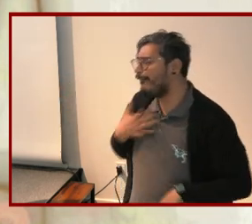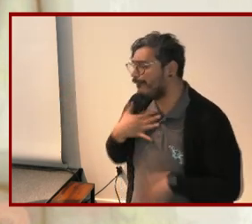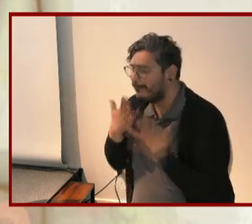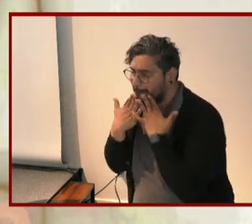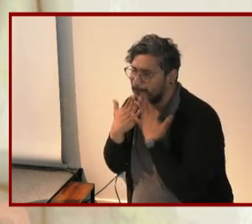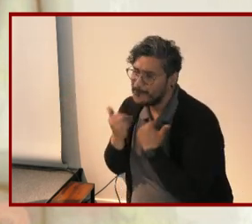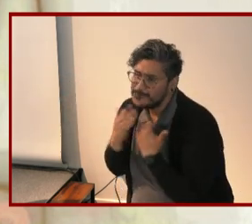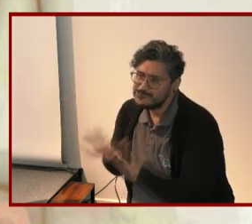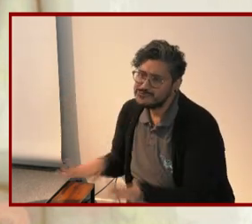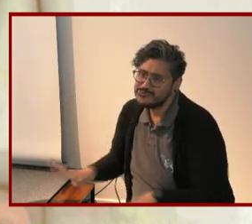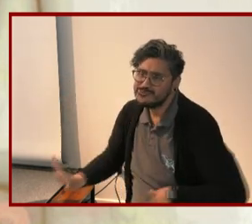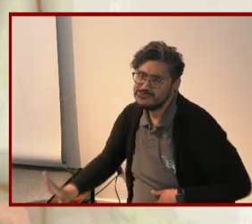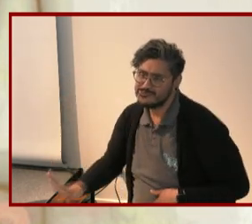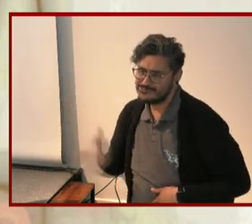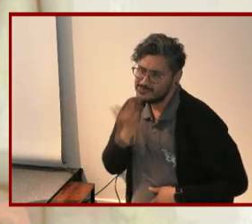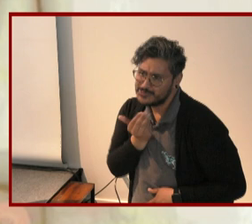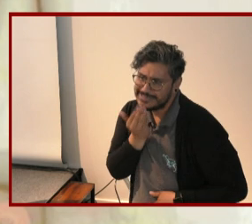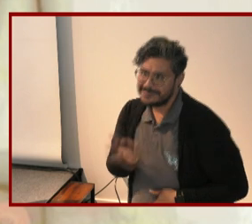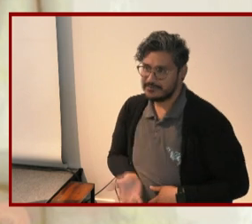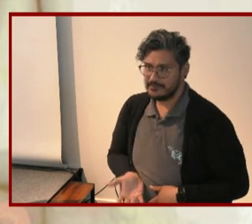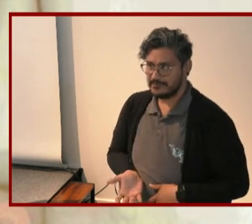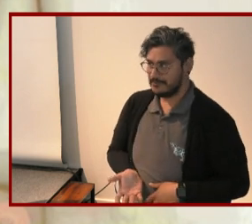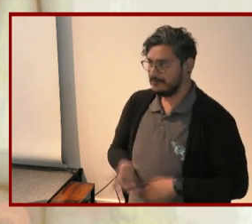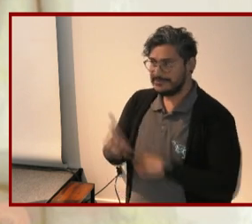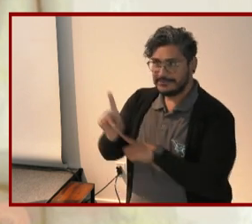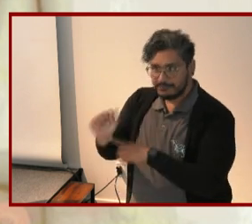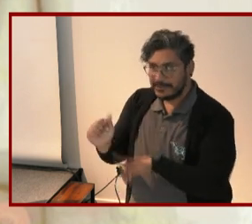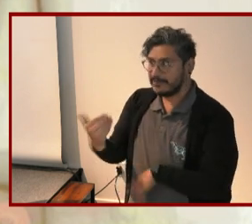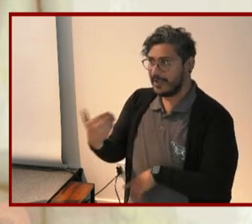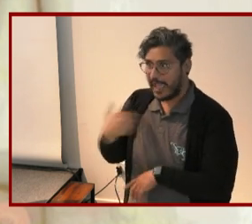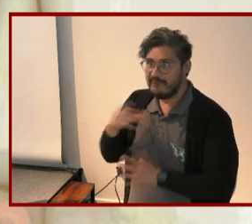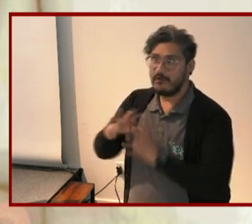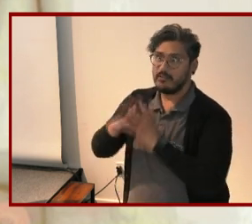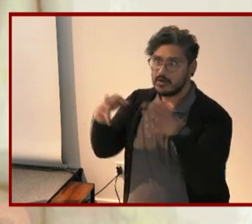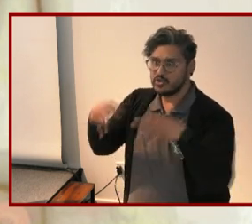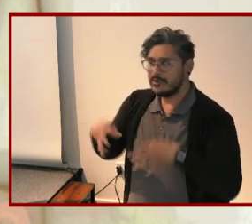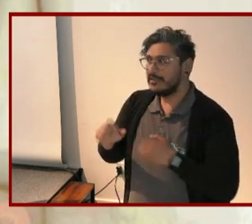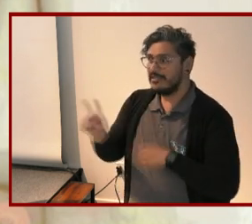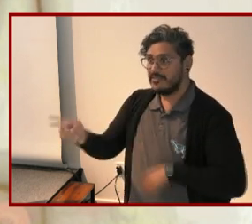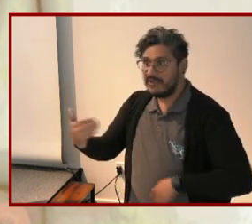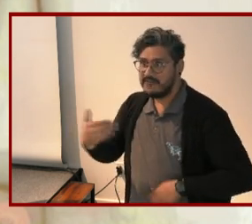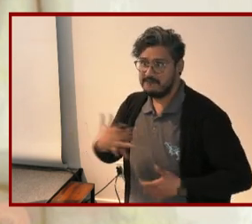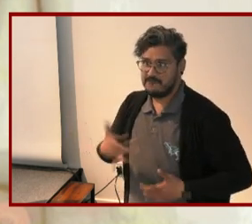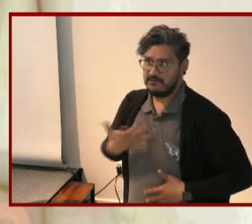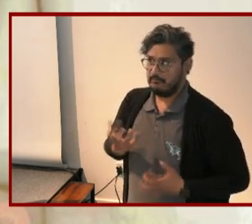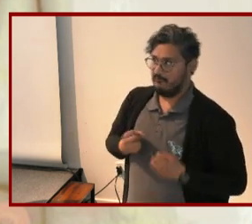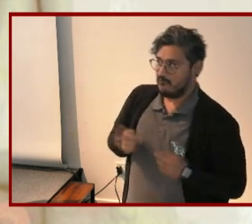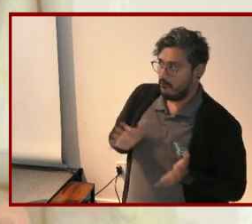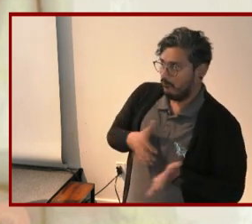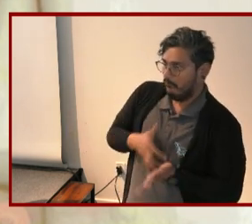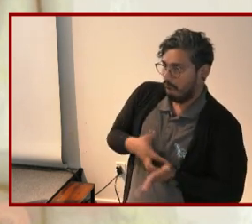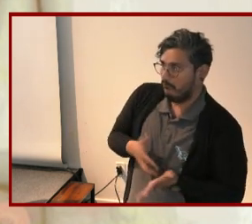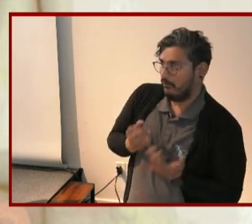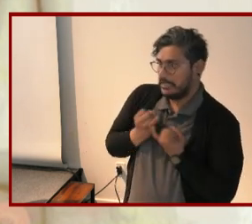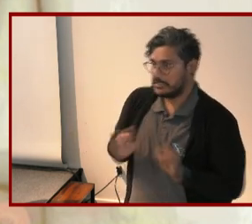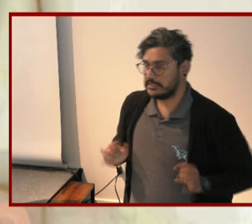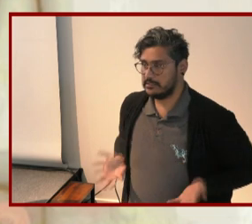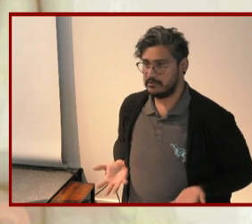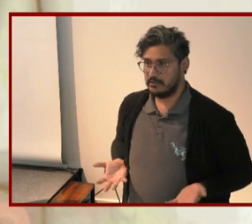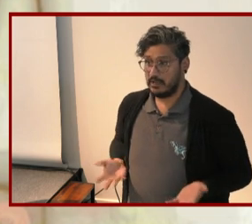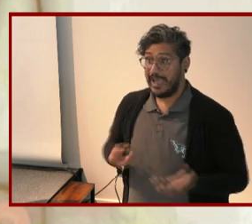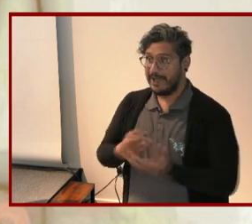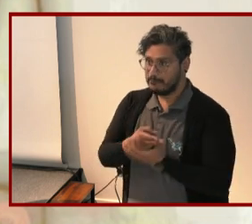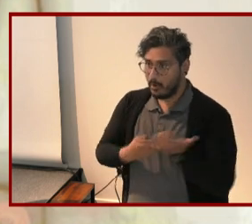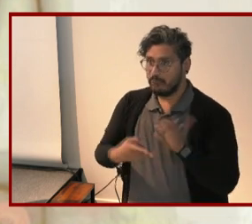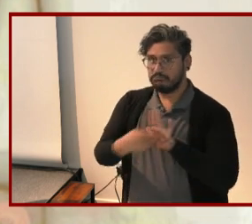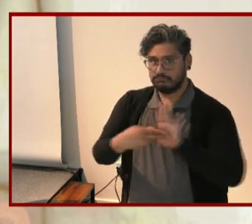tropes about disability are thick with descriptions of vulnerability and downstream innocence both of which characterize